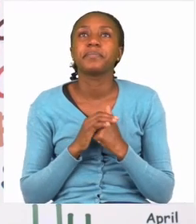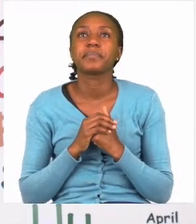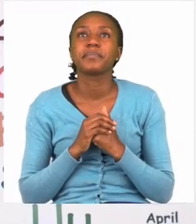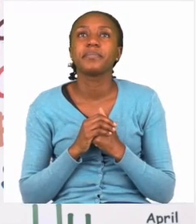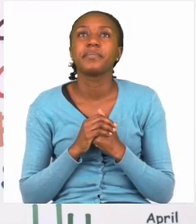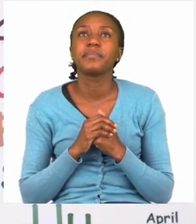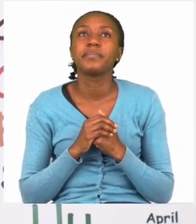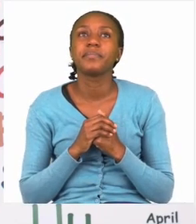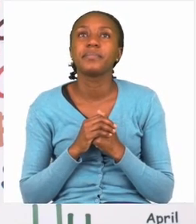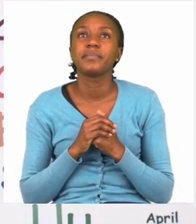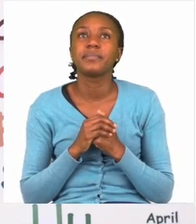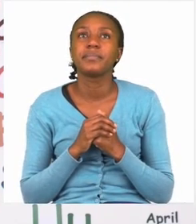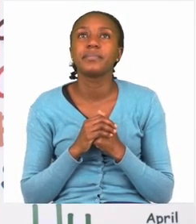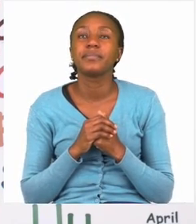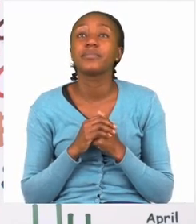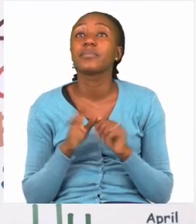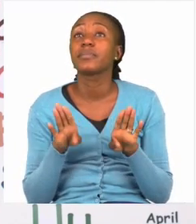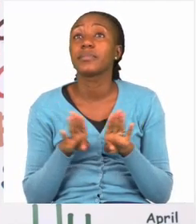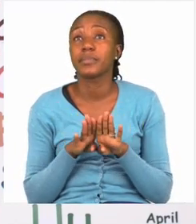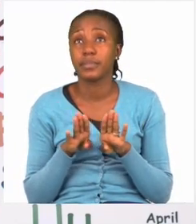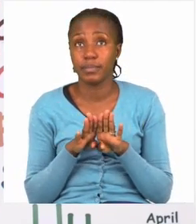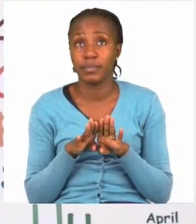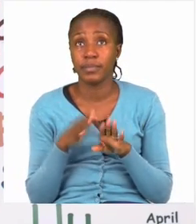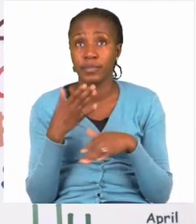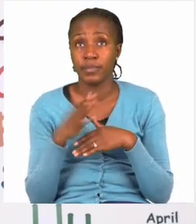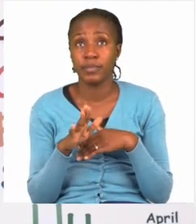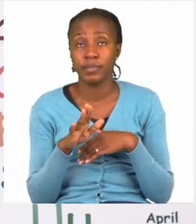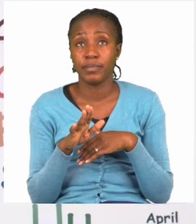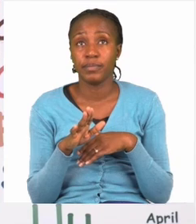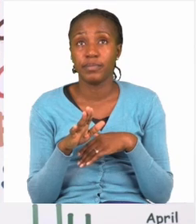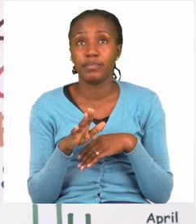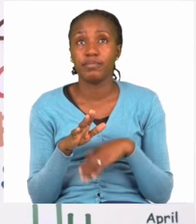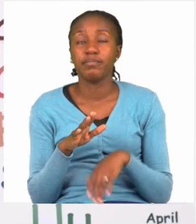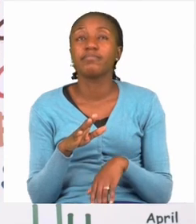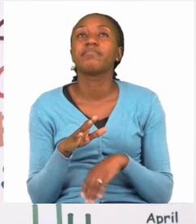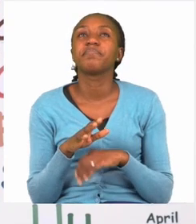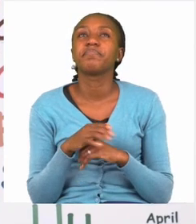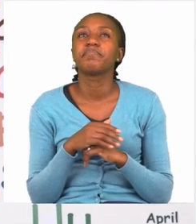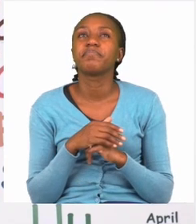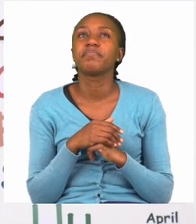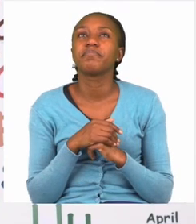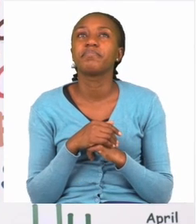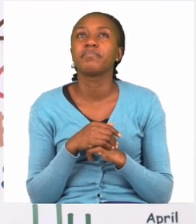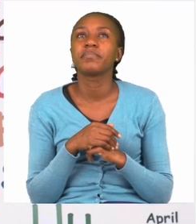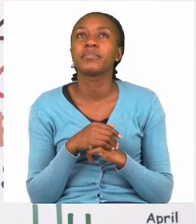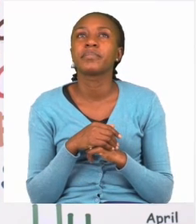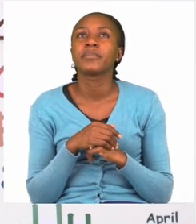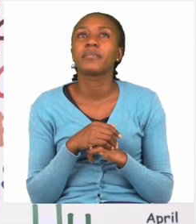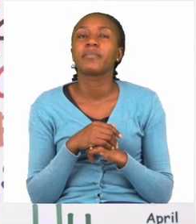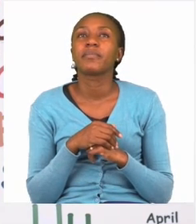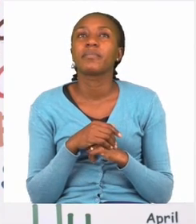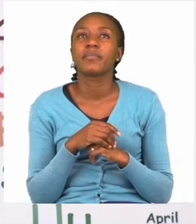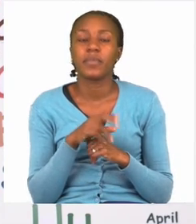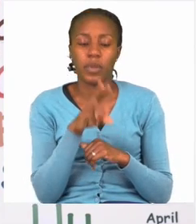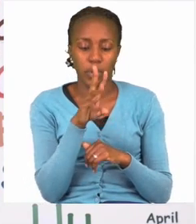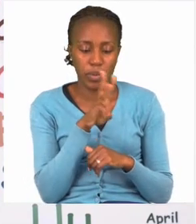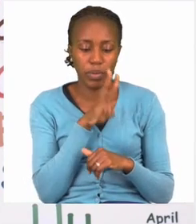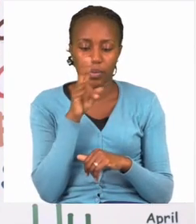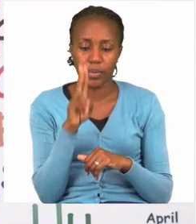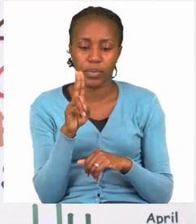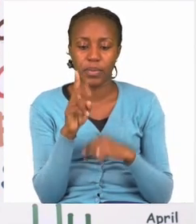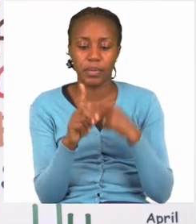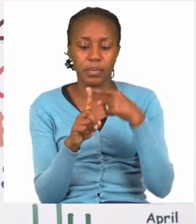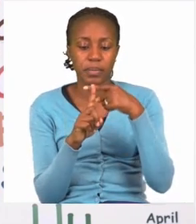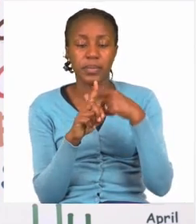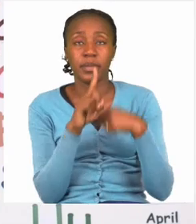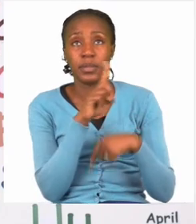Now I went ahead and I wrote the sum here for you as well. So it will then say 32 with